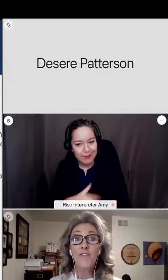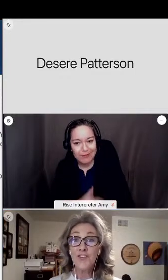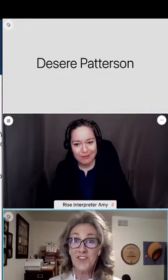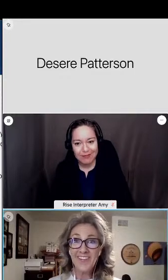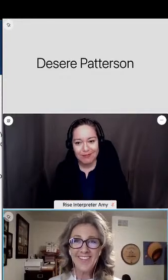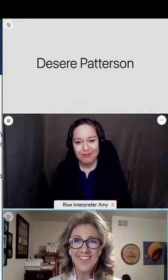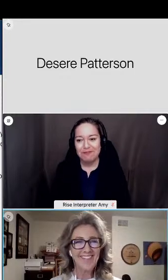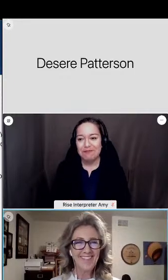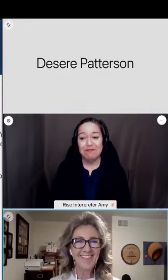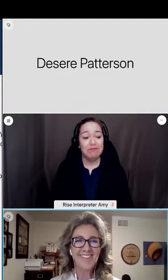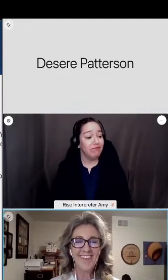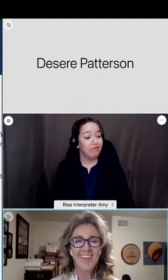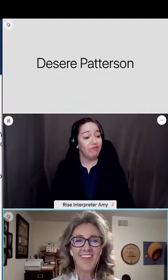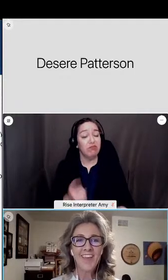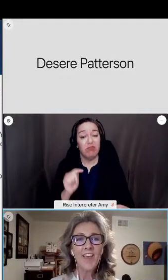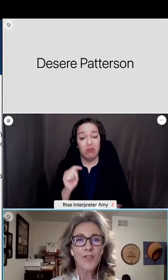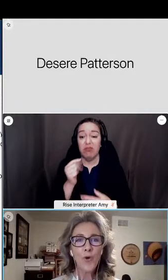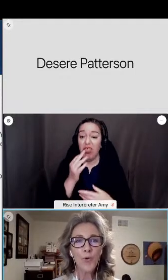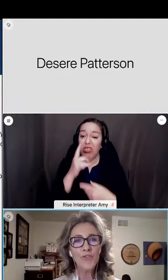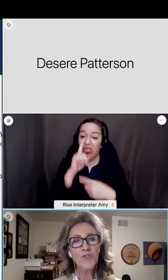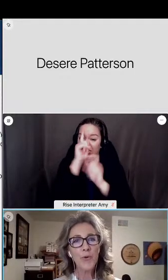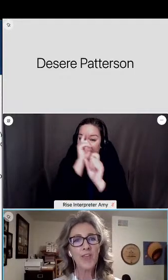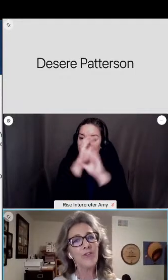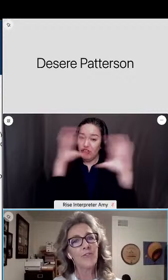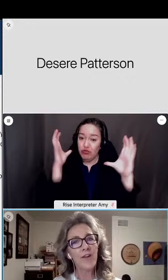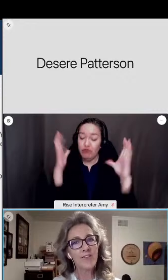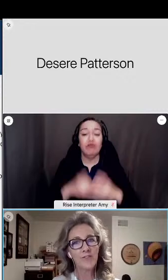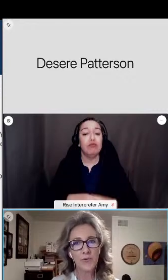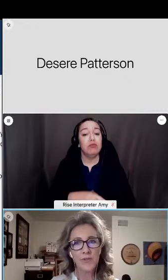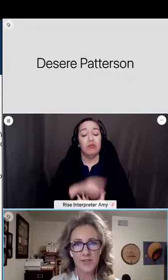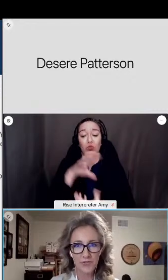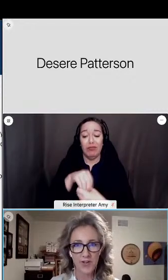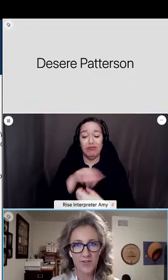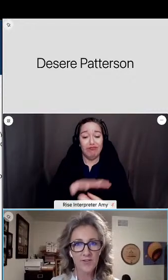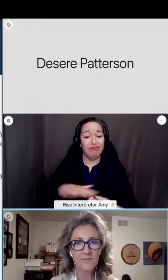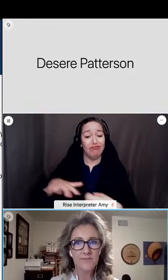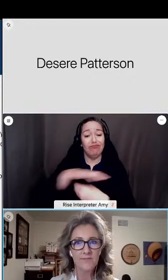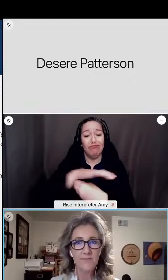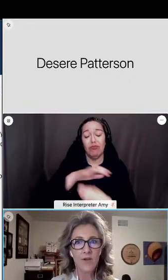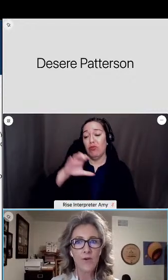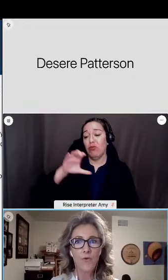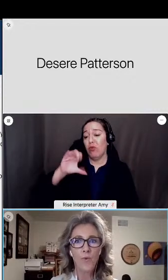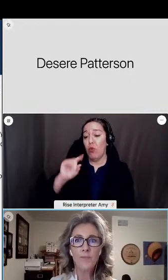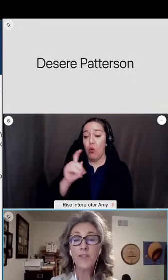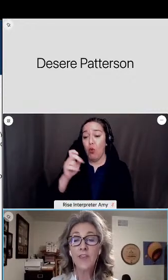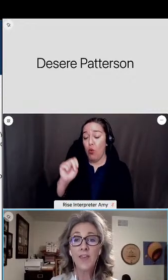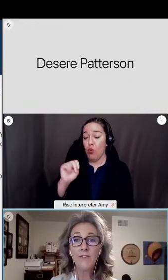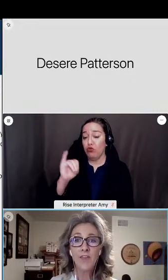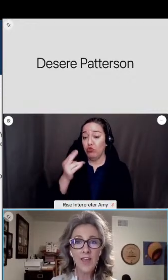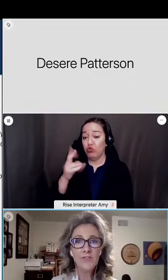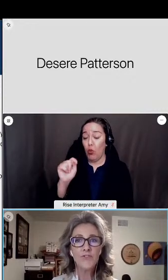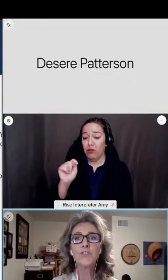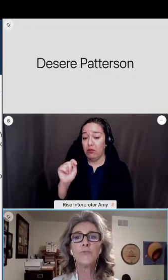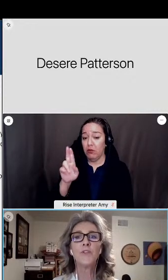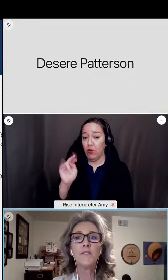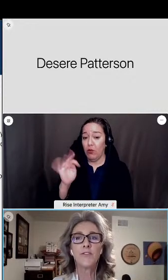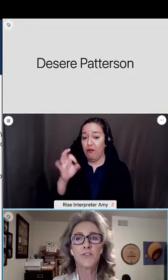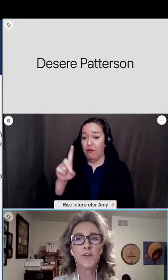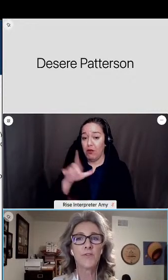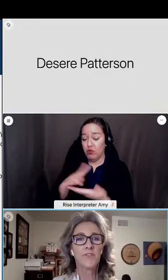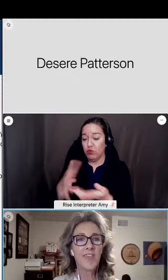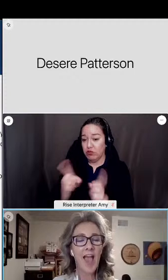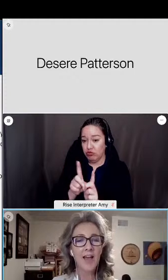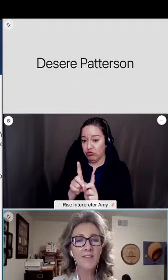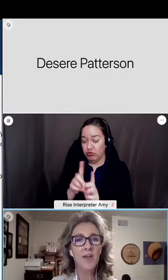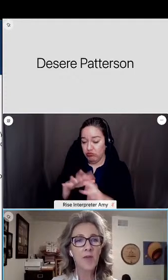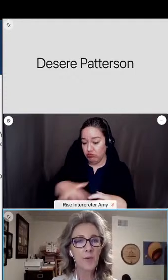The vision. In the Colton Joint Unified School District, we believe each student